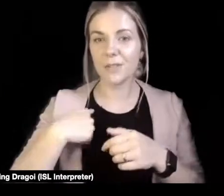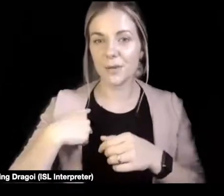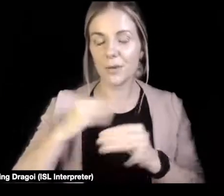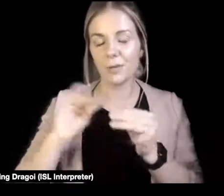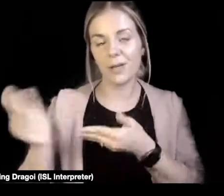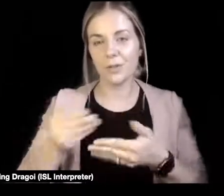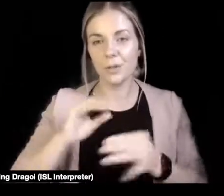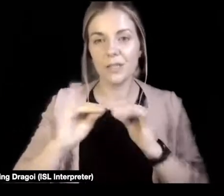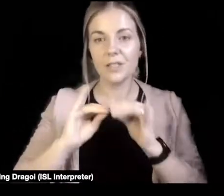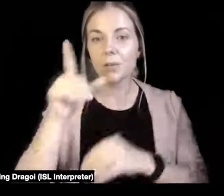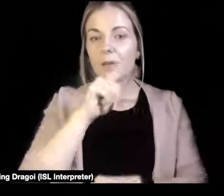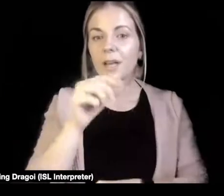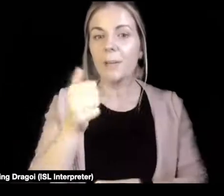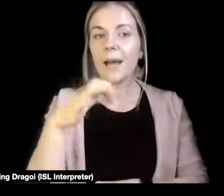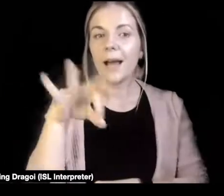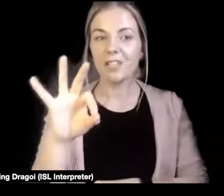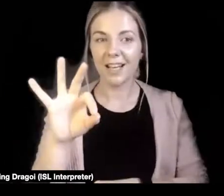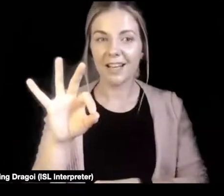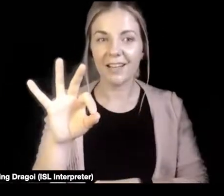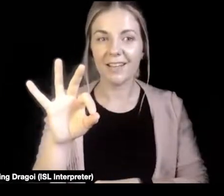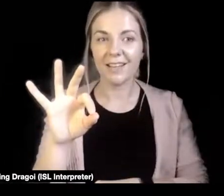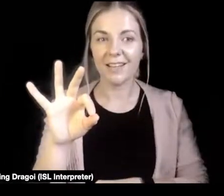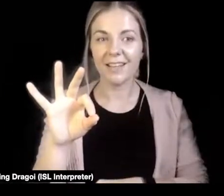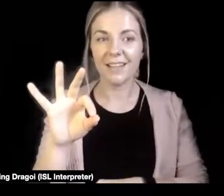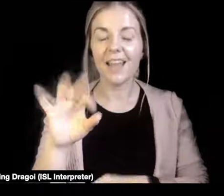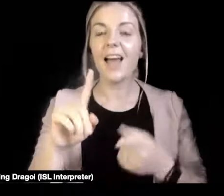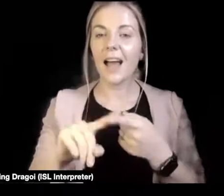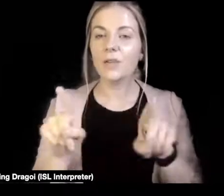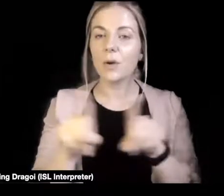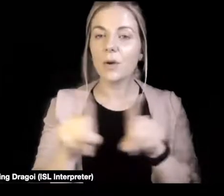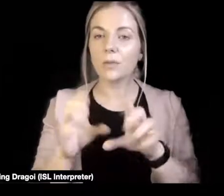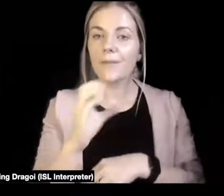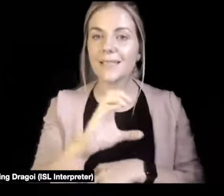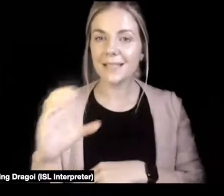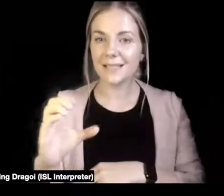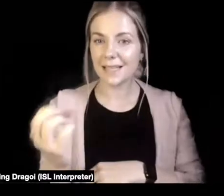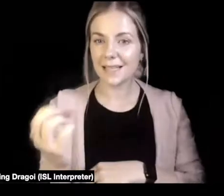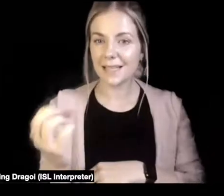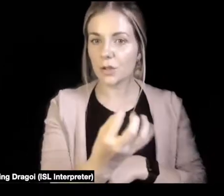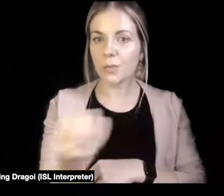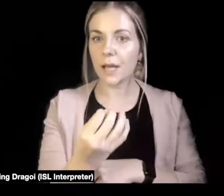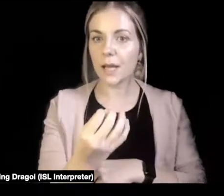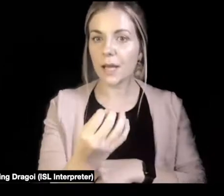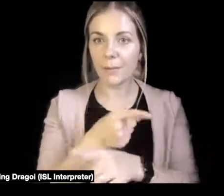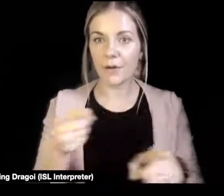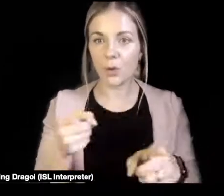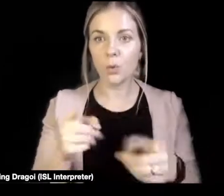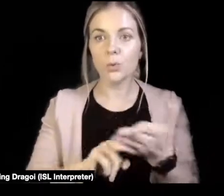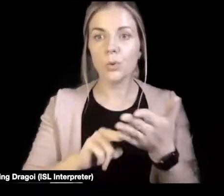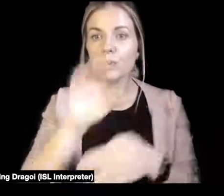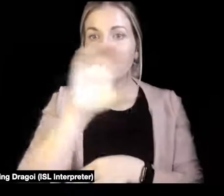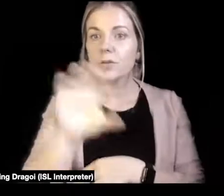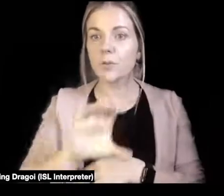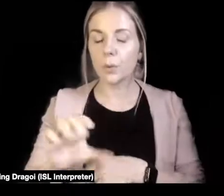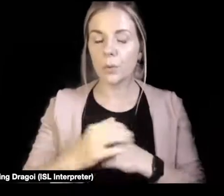And we also have live speech text captions on the bottom via Zoom if want to access that.